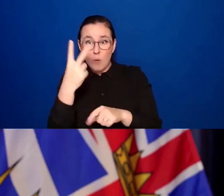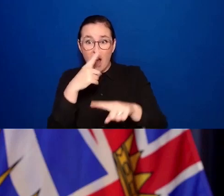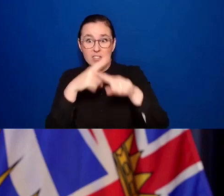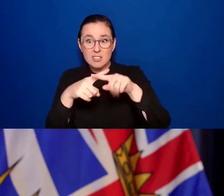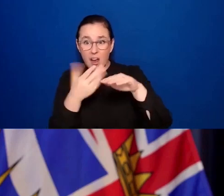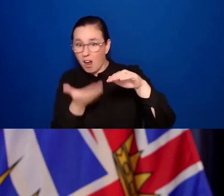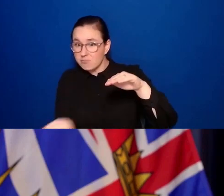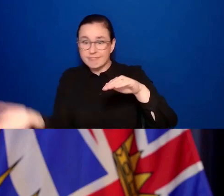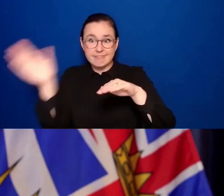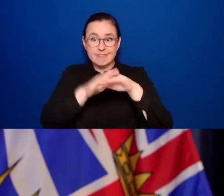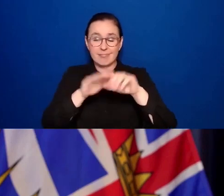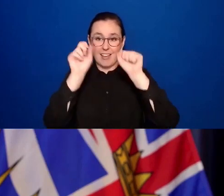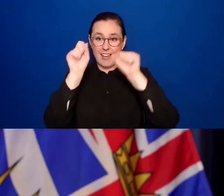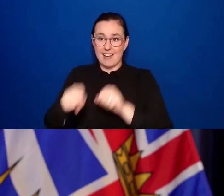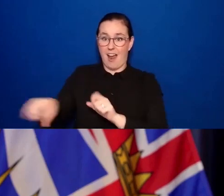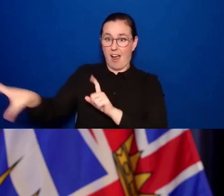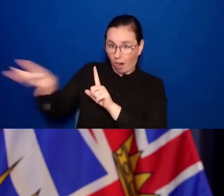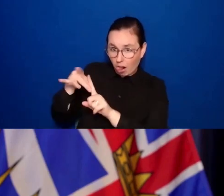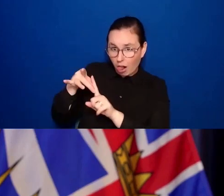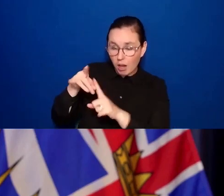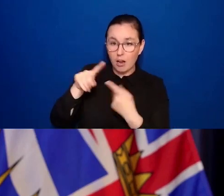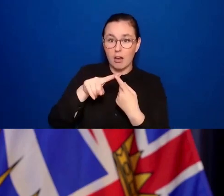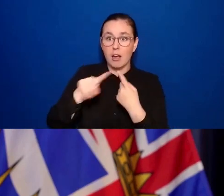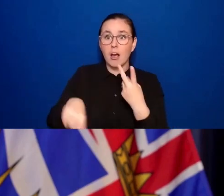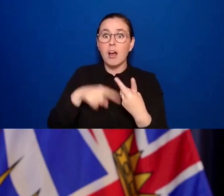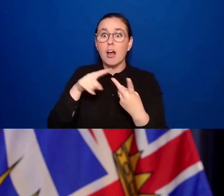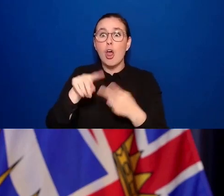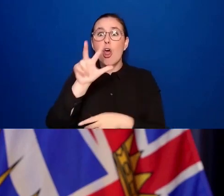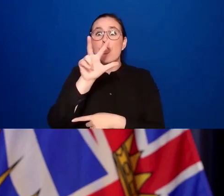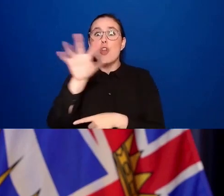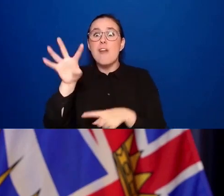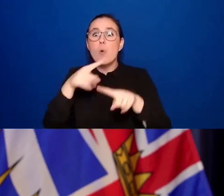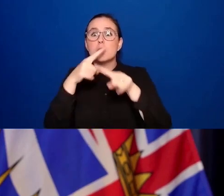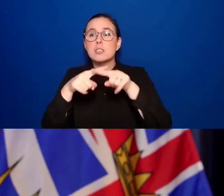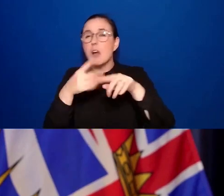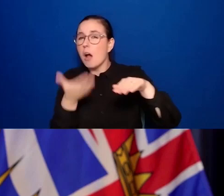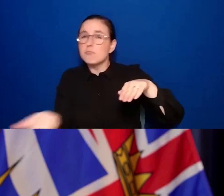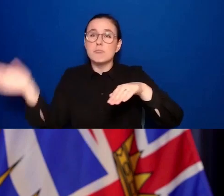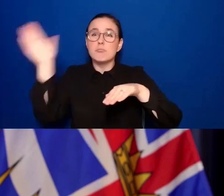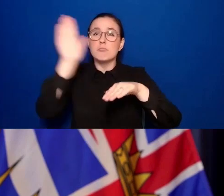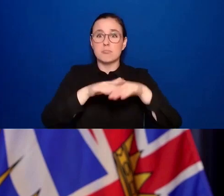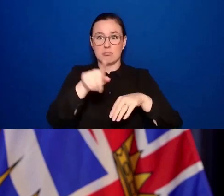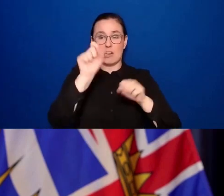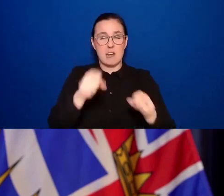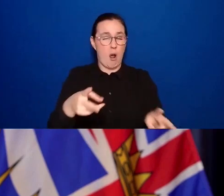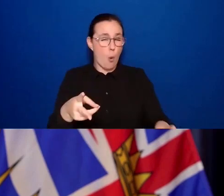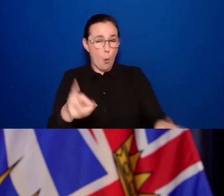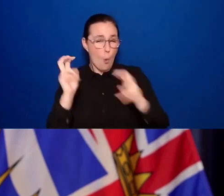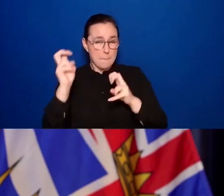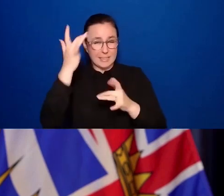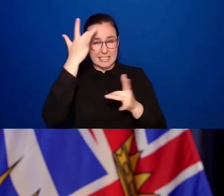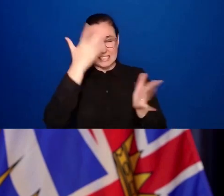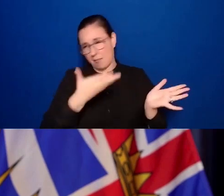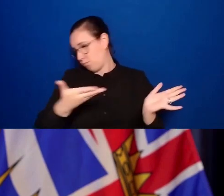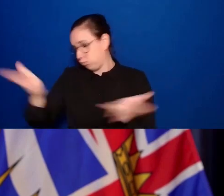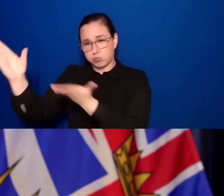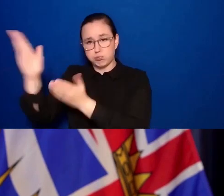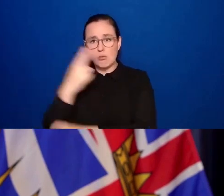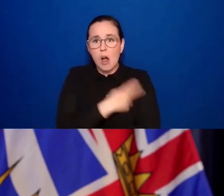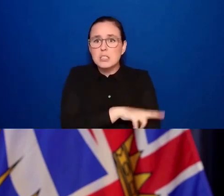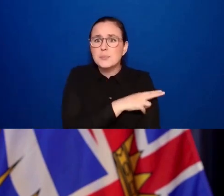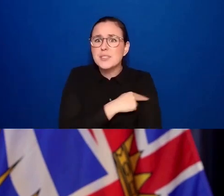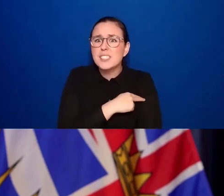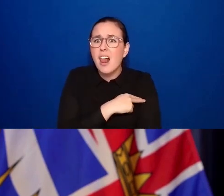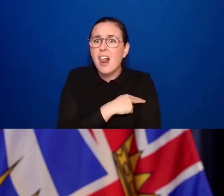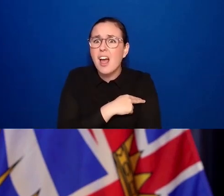34 times more likely to 34 to go to hospital. And when you consider what it takes to go to hospital